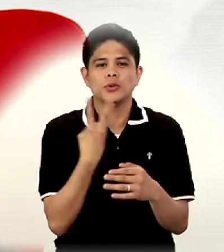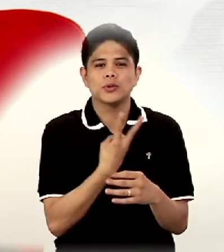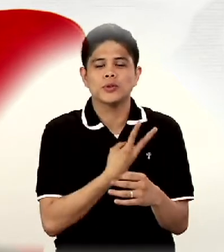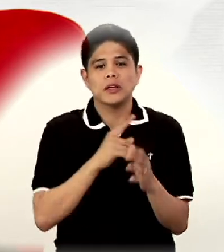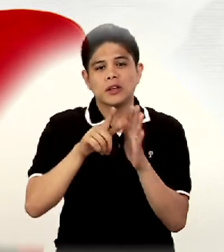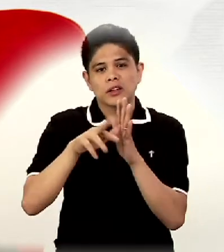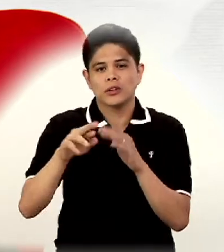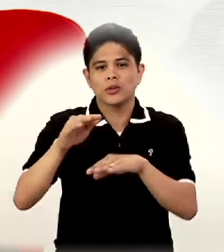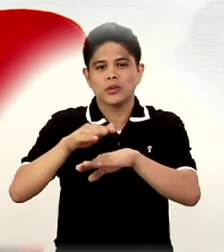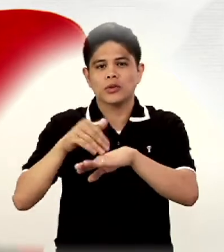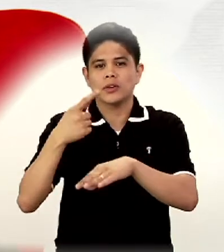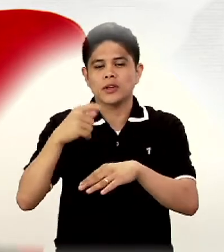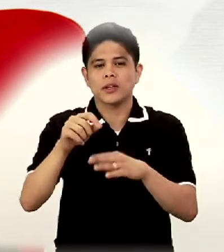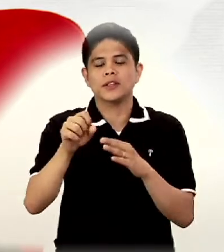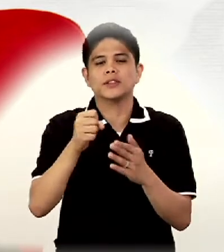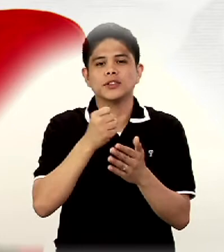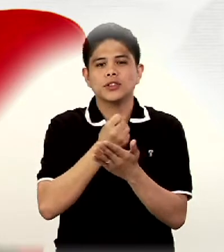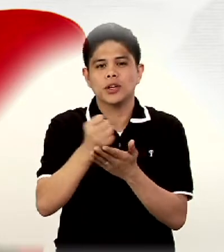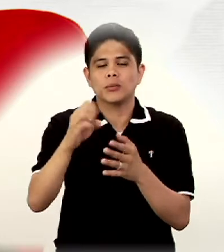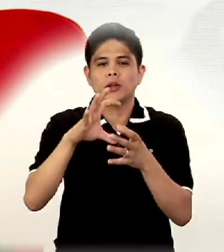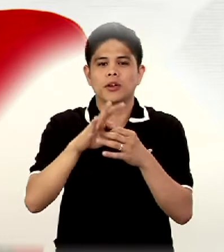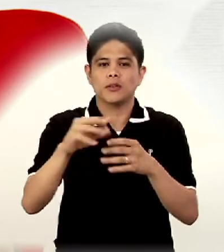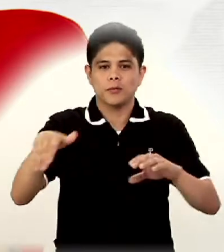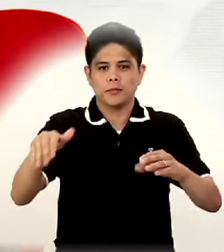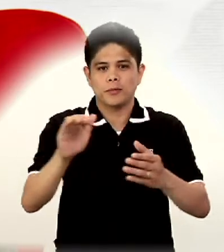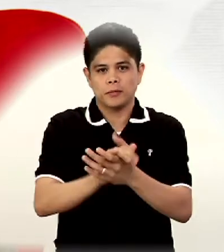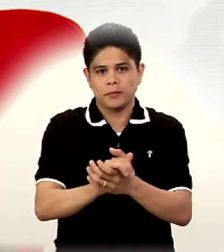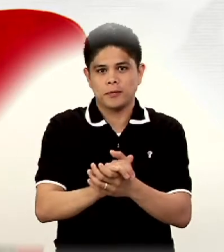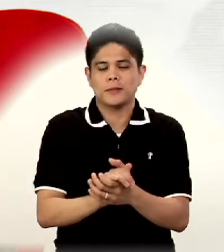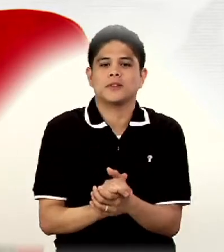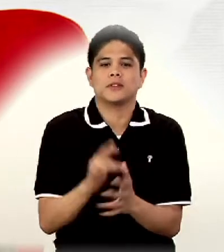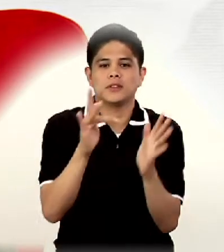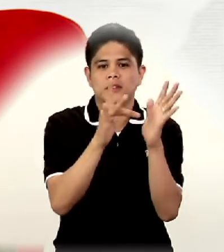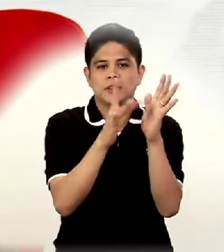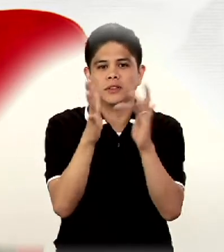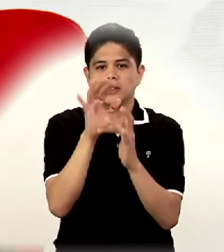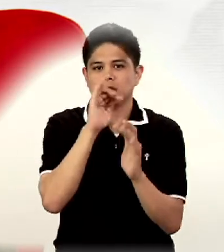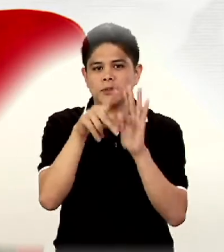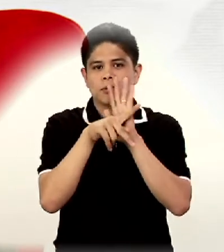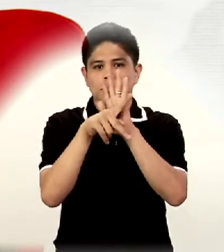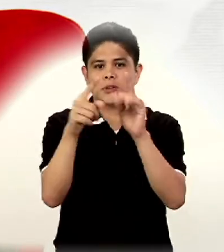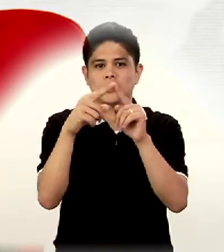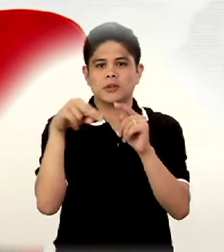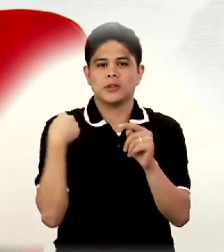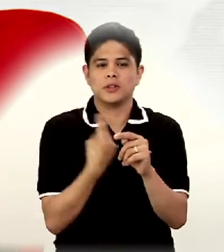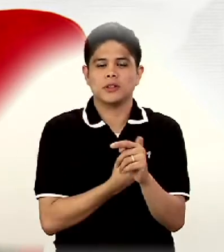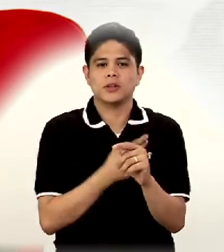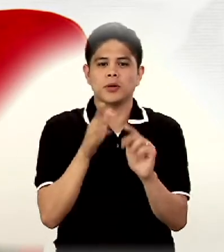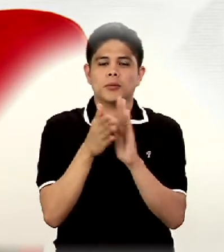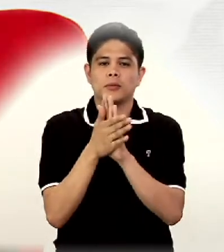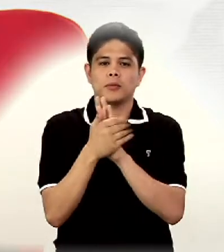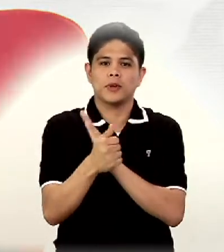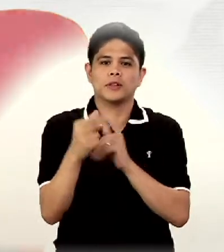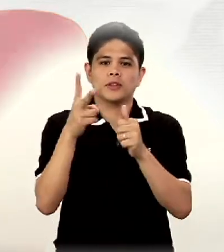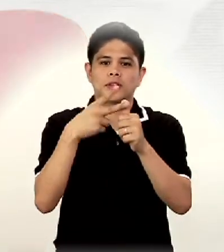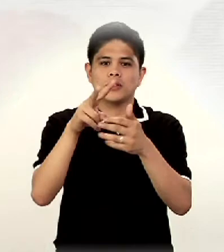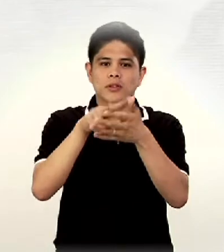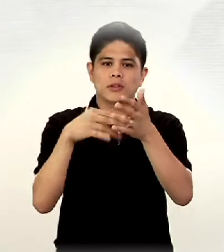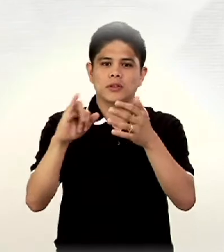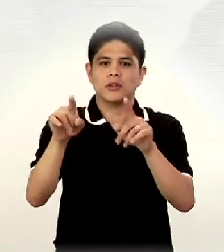later will call the sacrament of marriage. Jesus is presented to us by the second reading